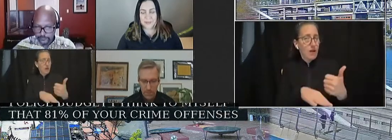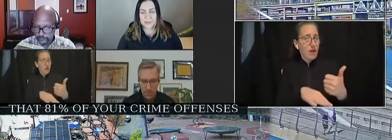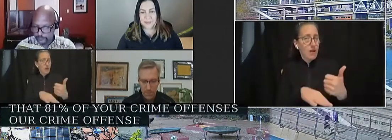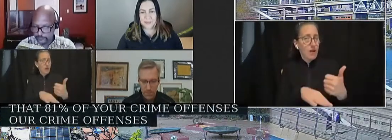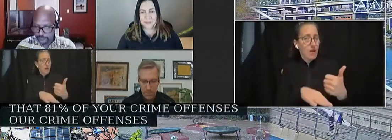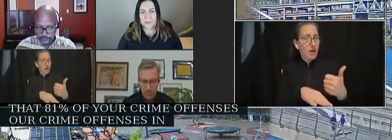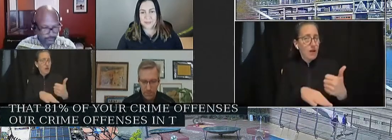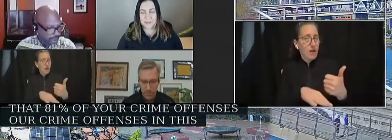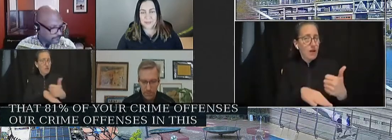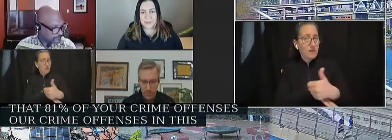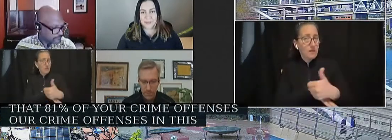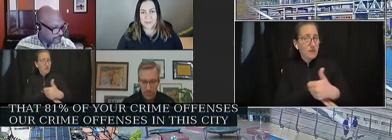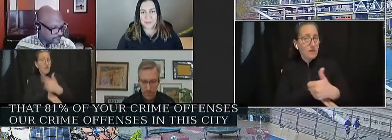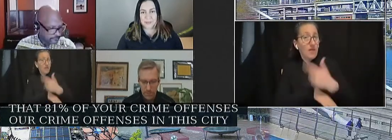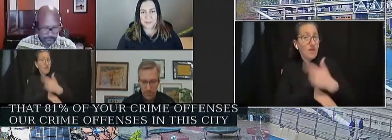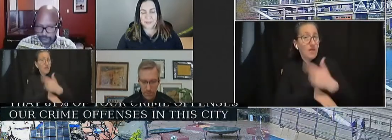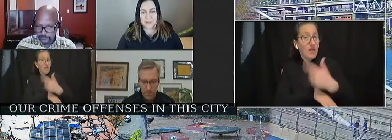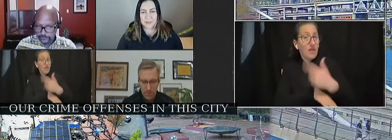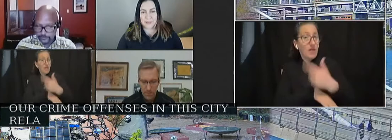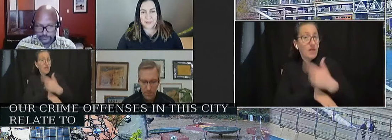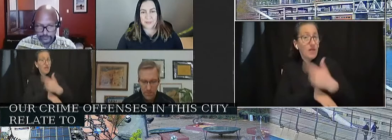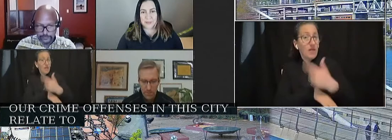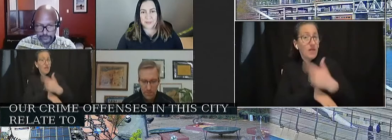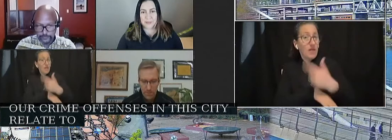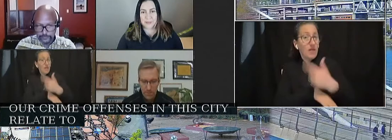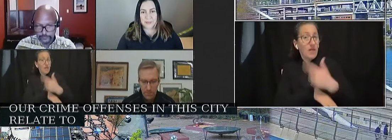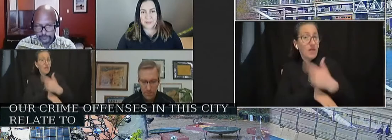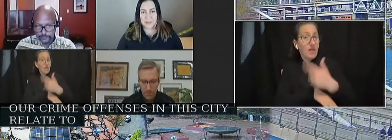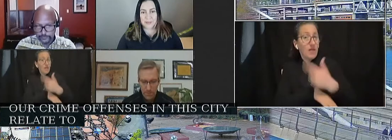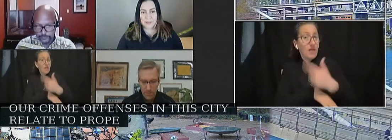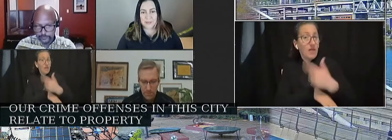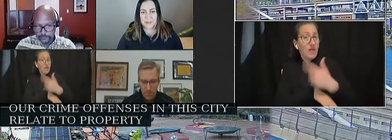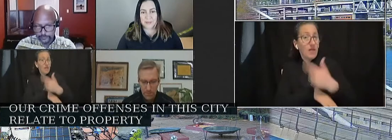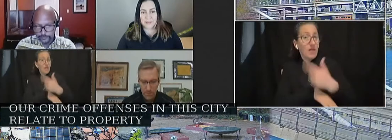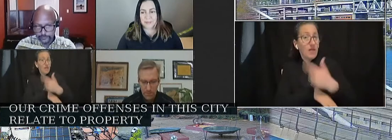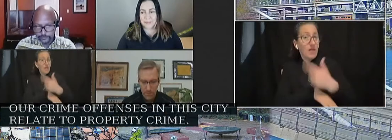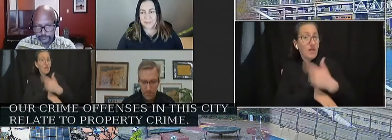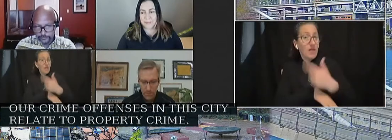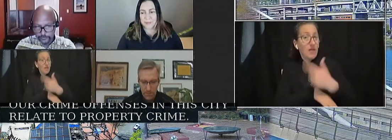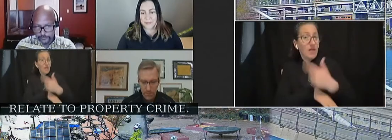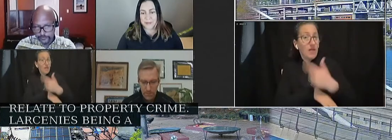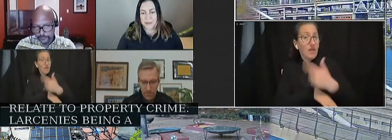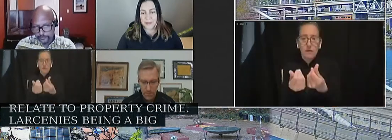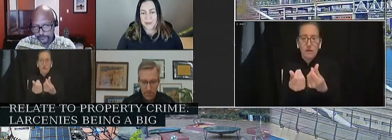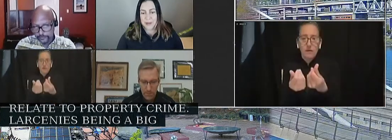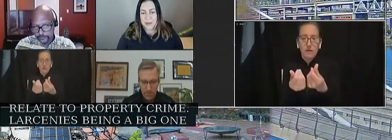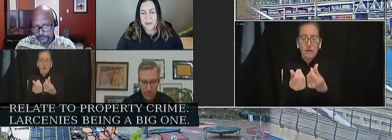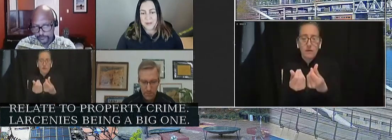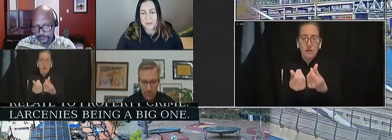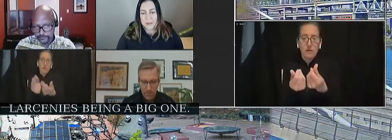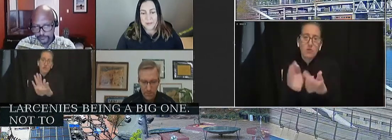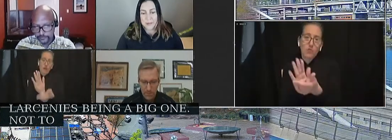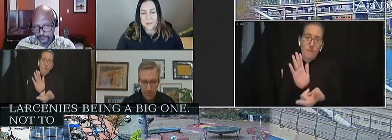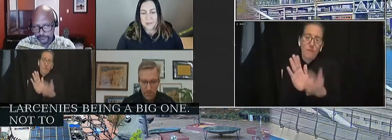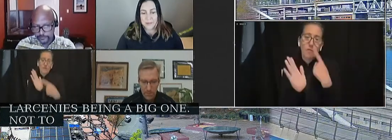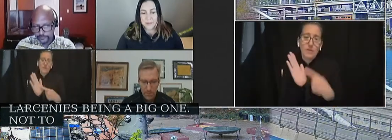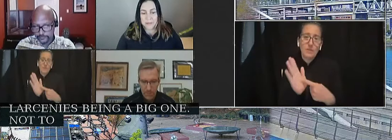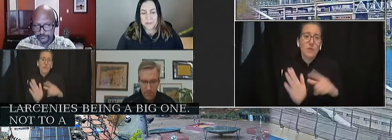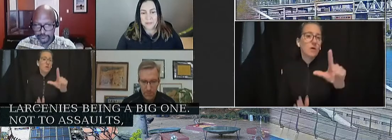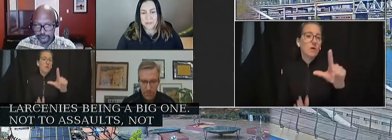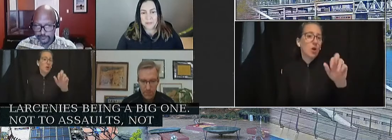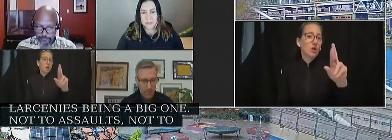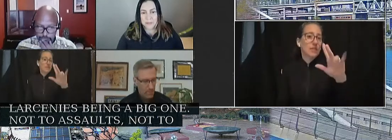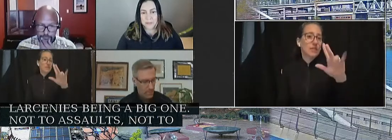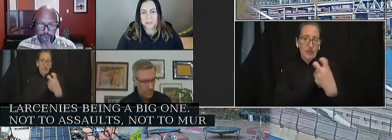relate to property crime, larcenies being a big one. Not to assaults, not to murders